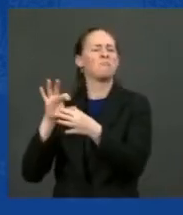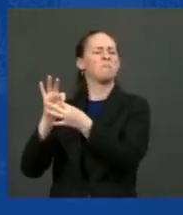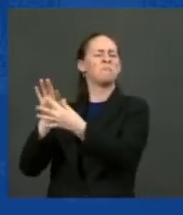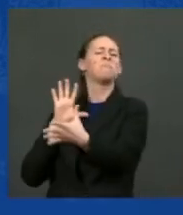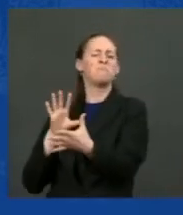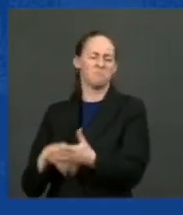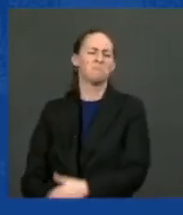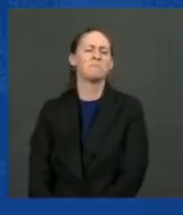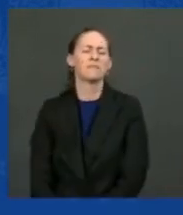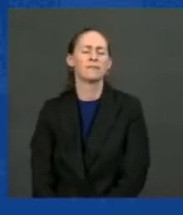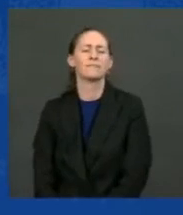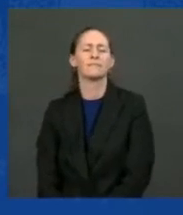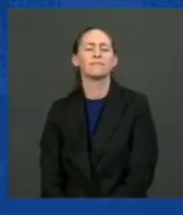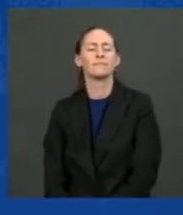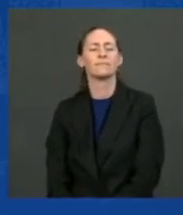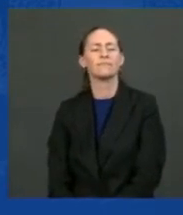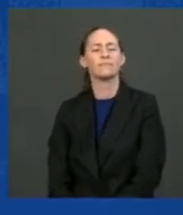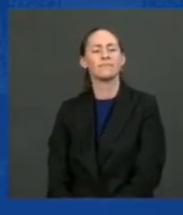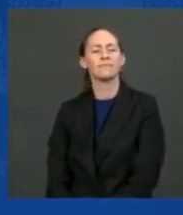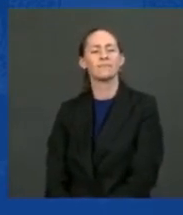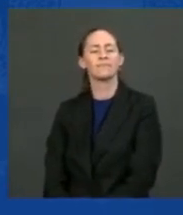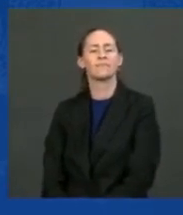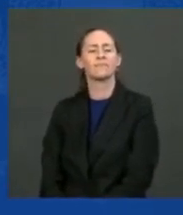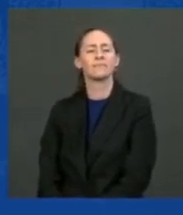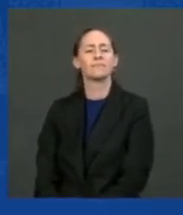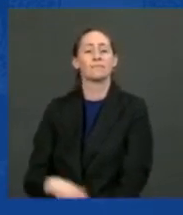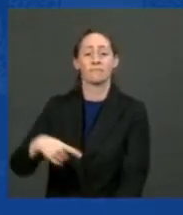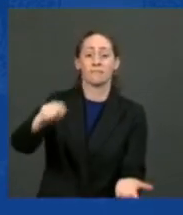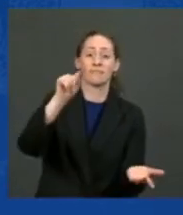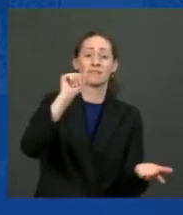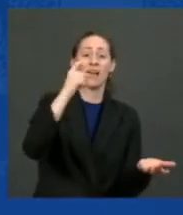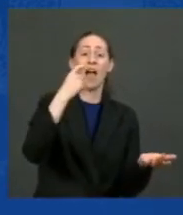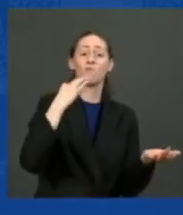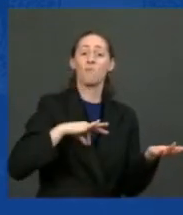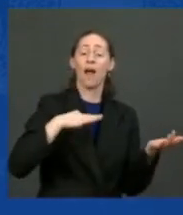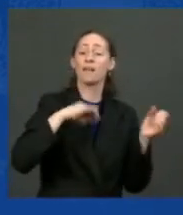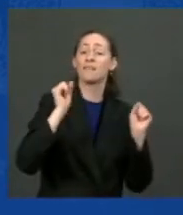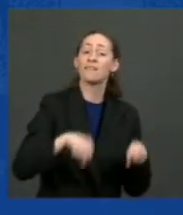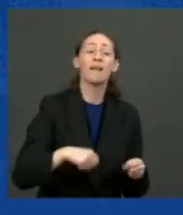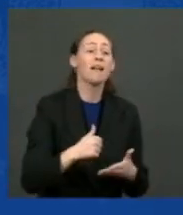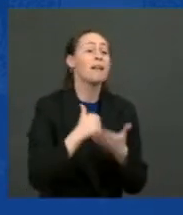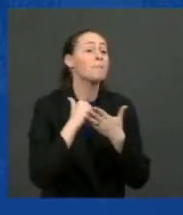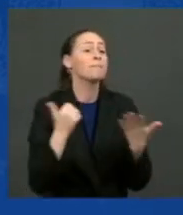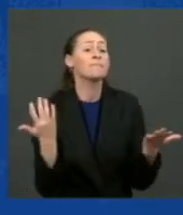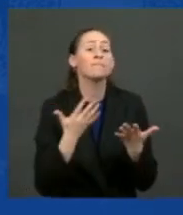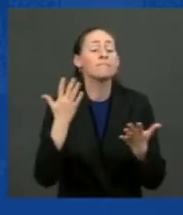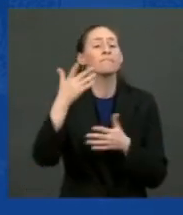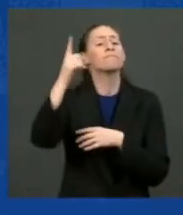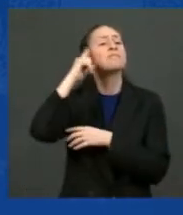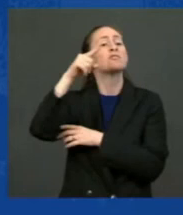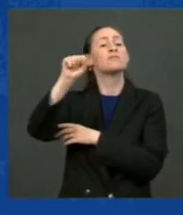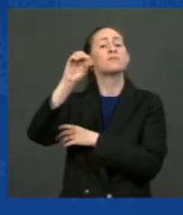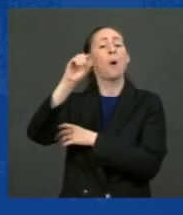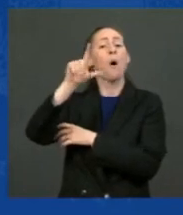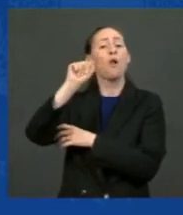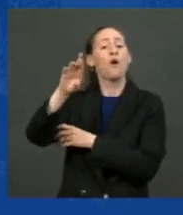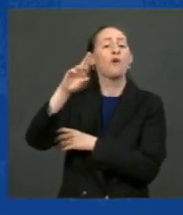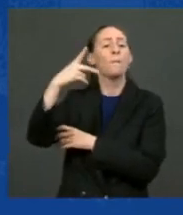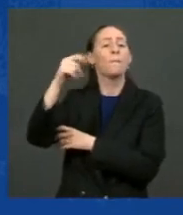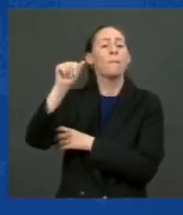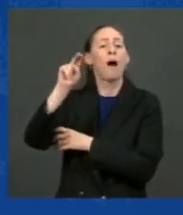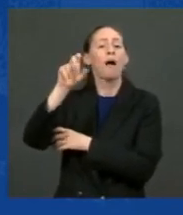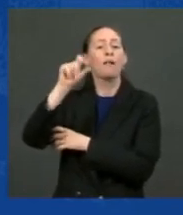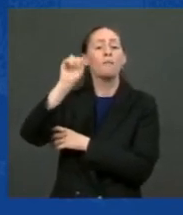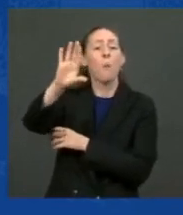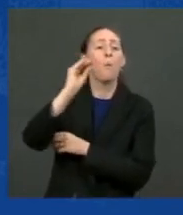those credits could cut the cost of installing the rooftop solar by about 30 percent, helping families cut their utility bills and